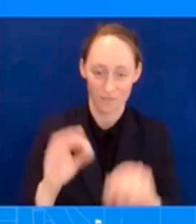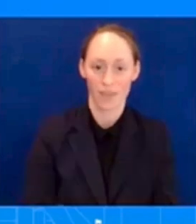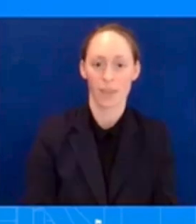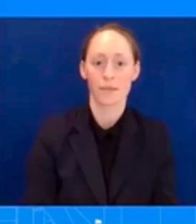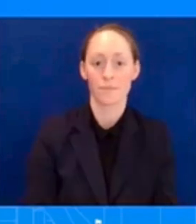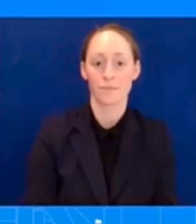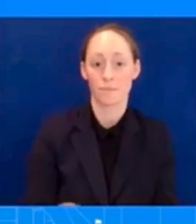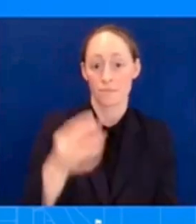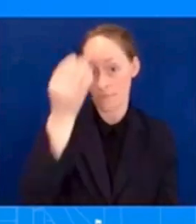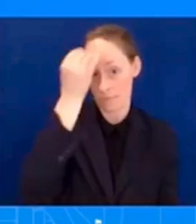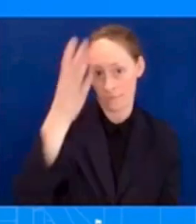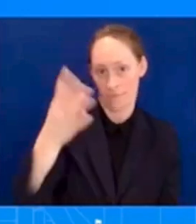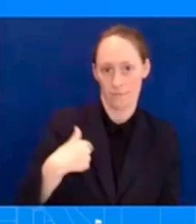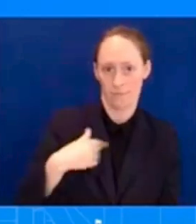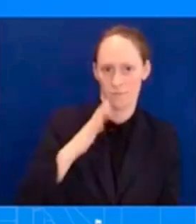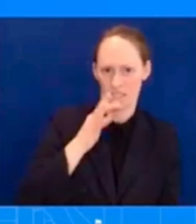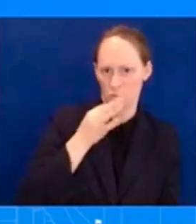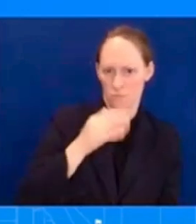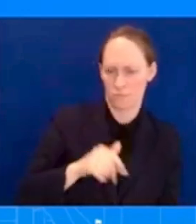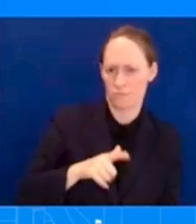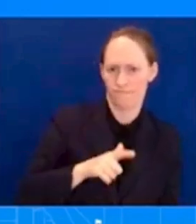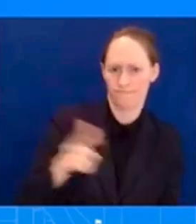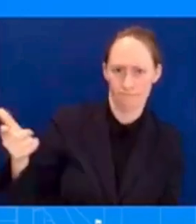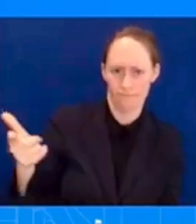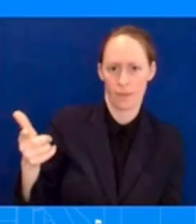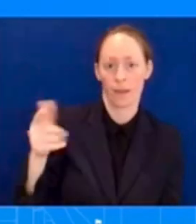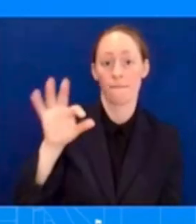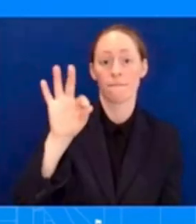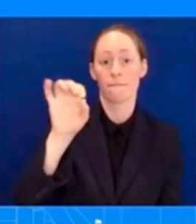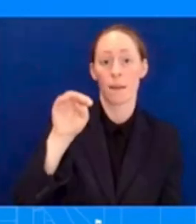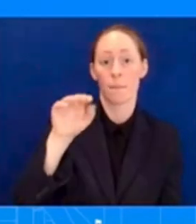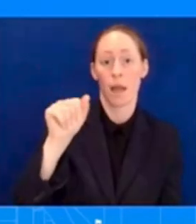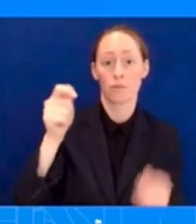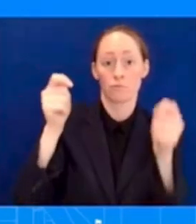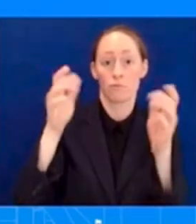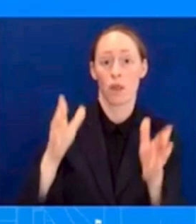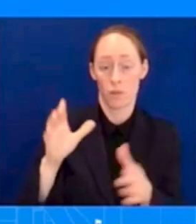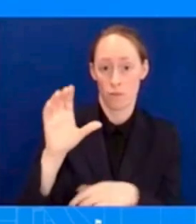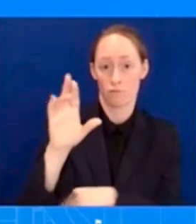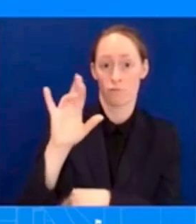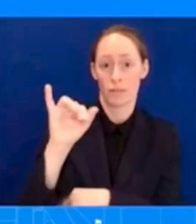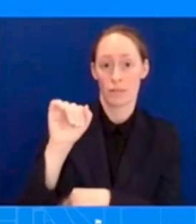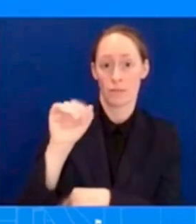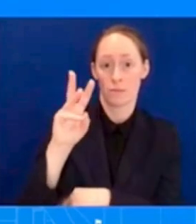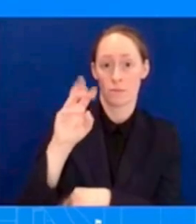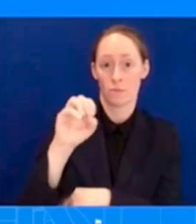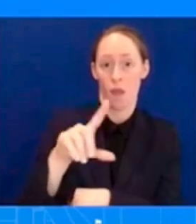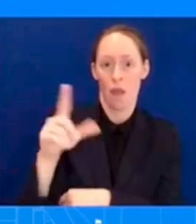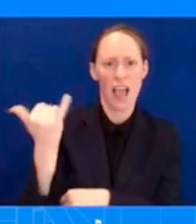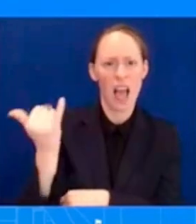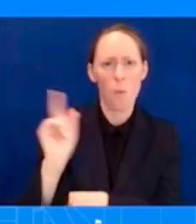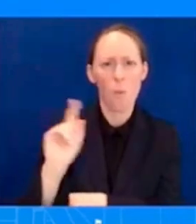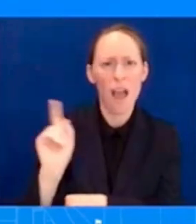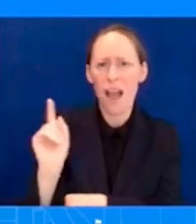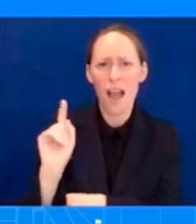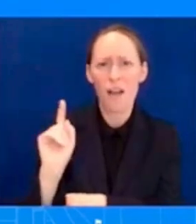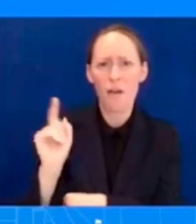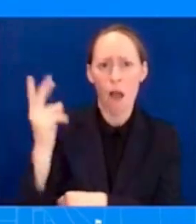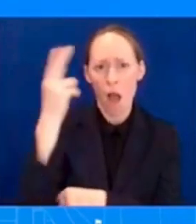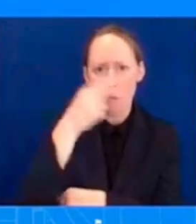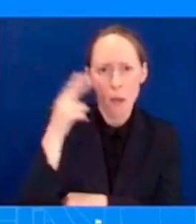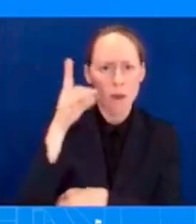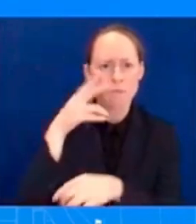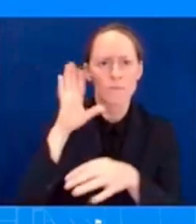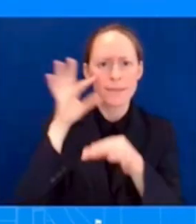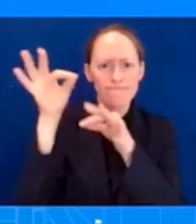deanne criswell who is joining us from hawaii to share an update on the response to the maui wildfires much of which she briefed the